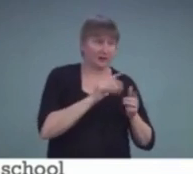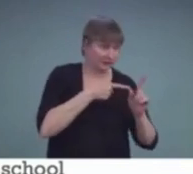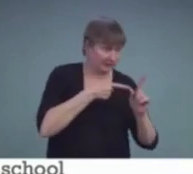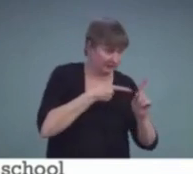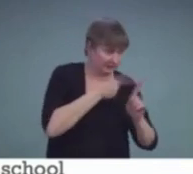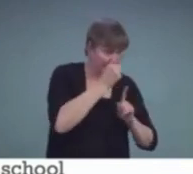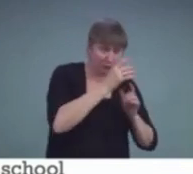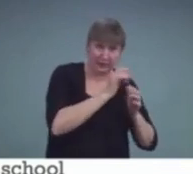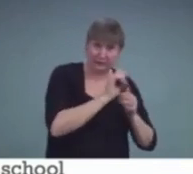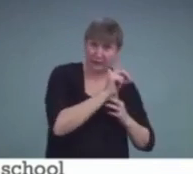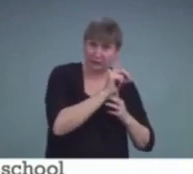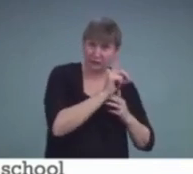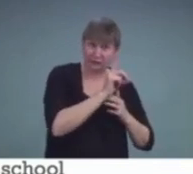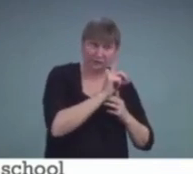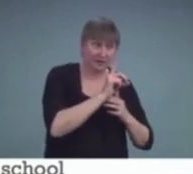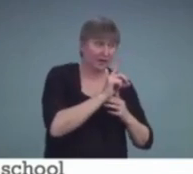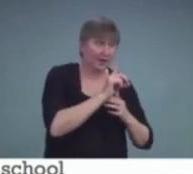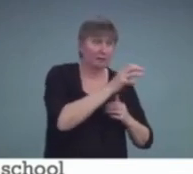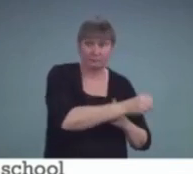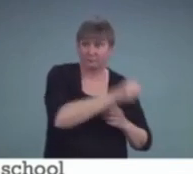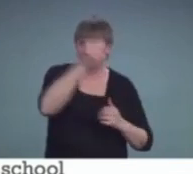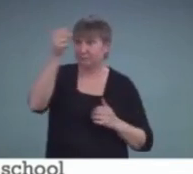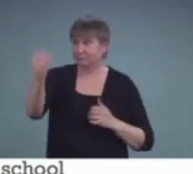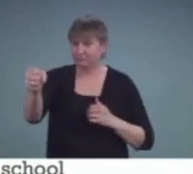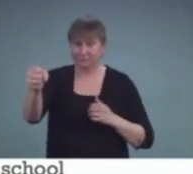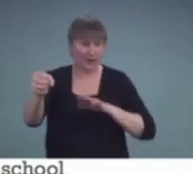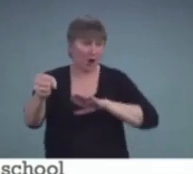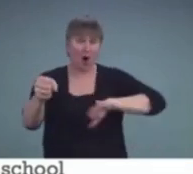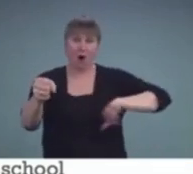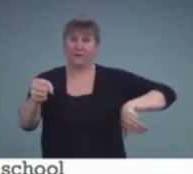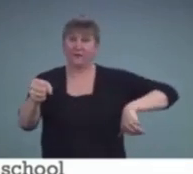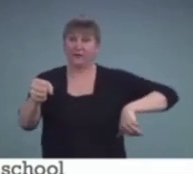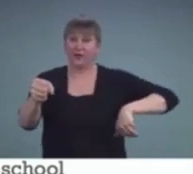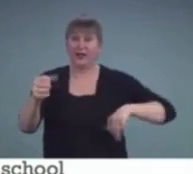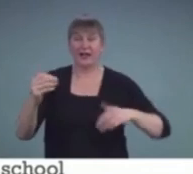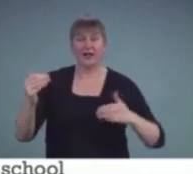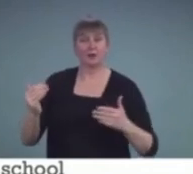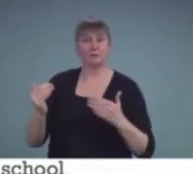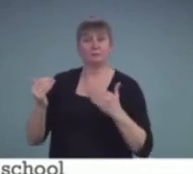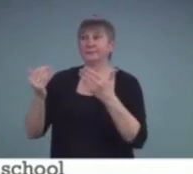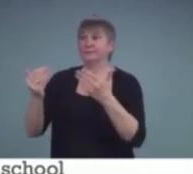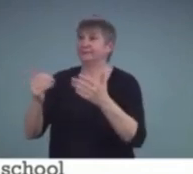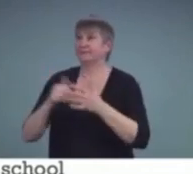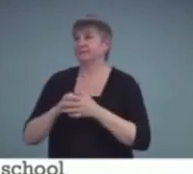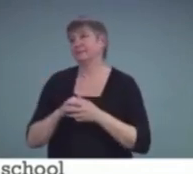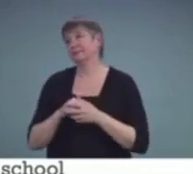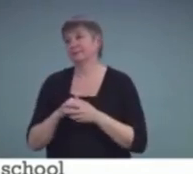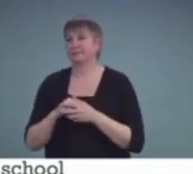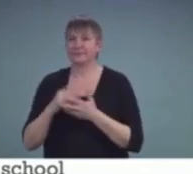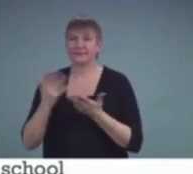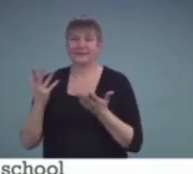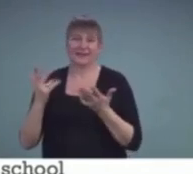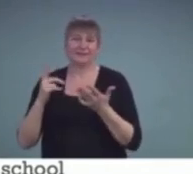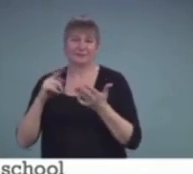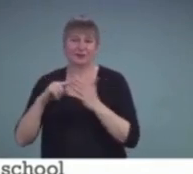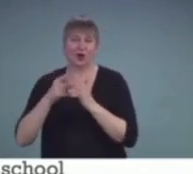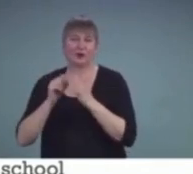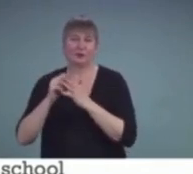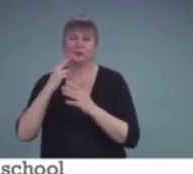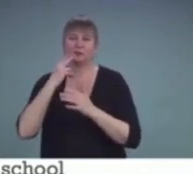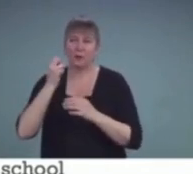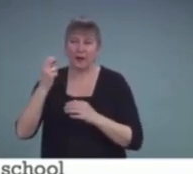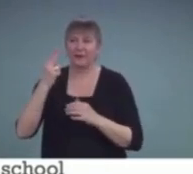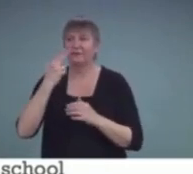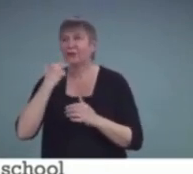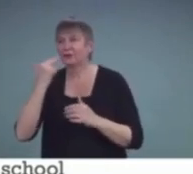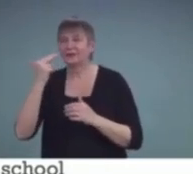education and the fact that he was moving on into adolescence, his behavior and school